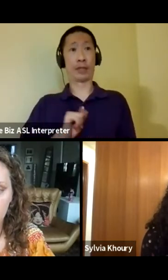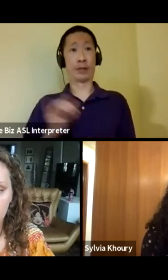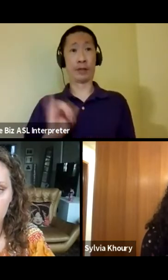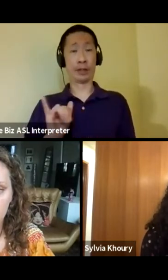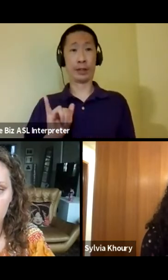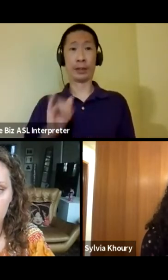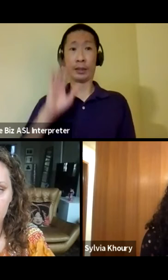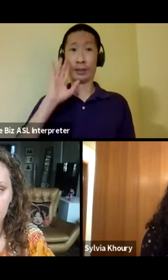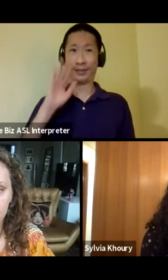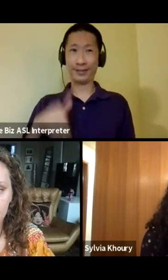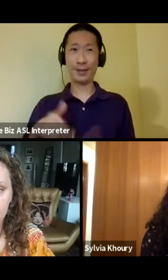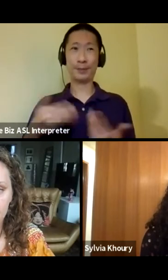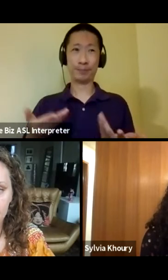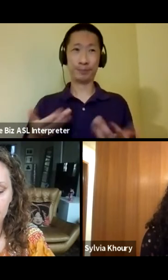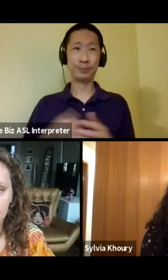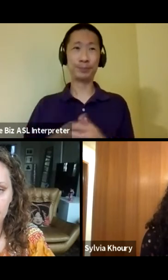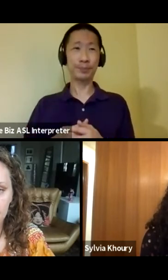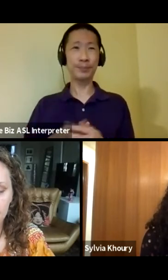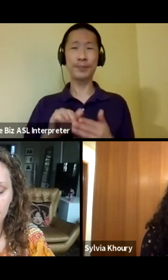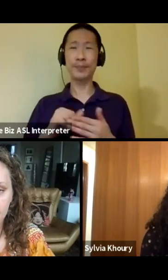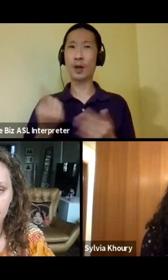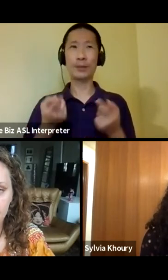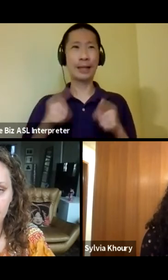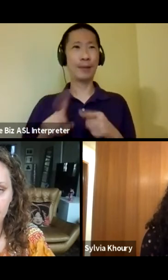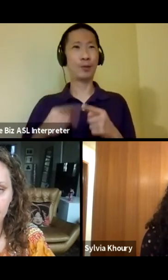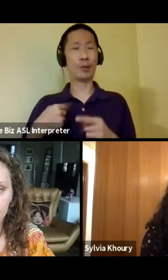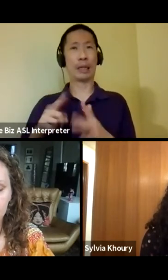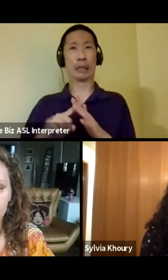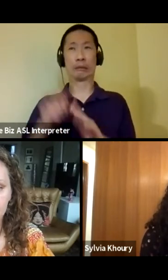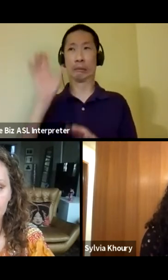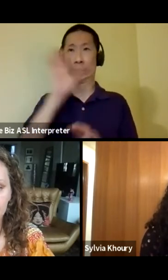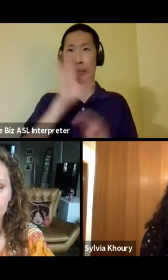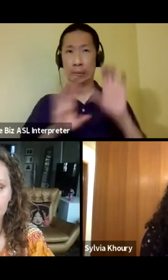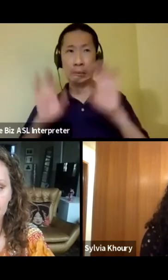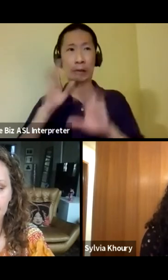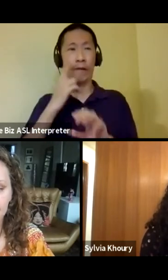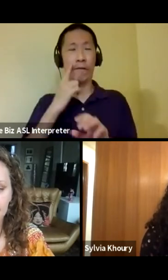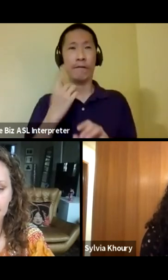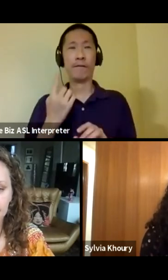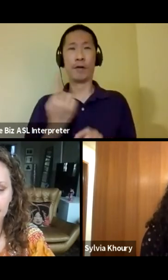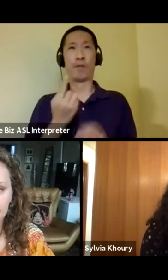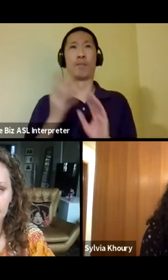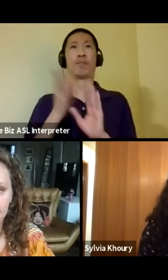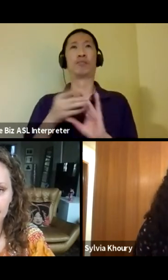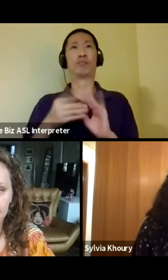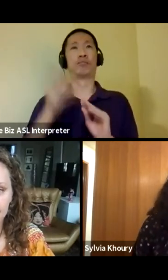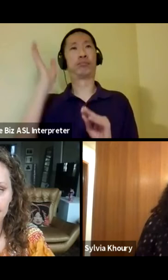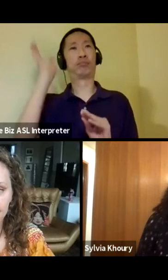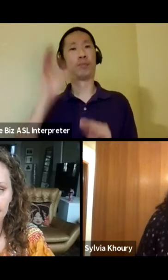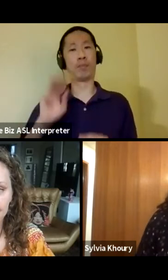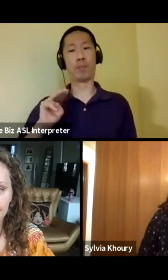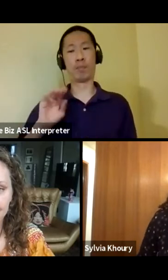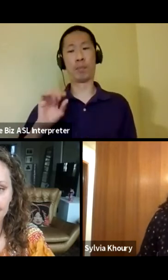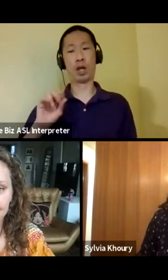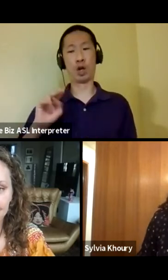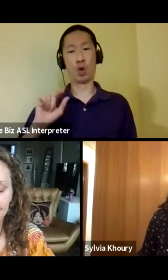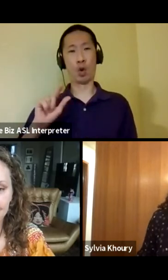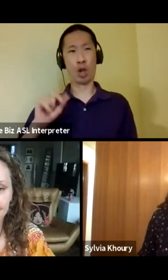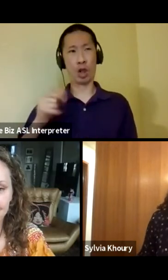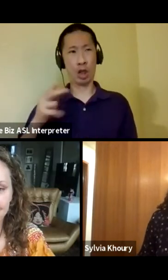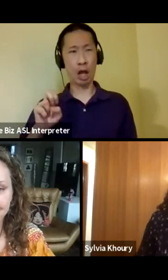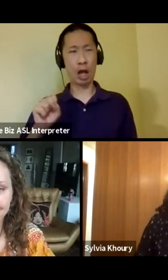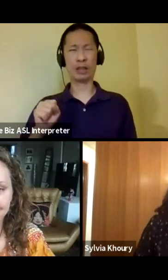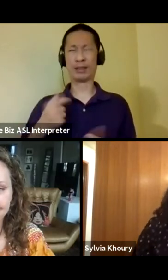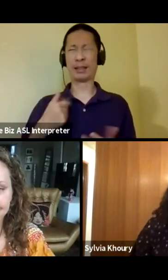you know, it's, it always happens when I start, like, looking for monologues, or, you know, start looking for new plays to read. And I'm like, why isn't